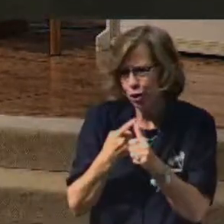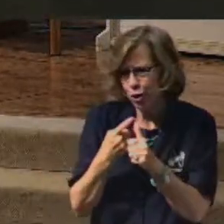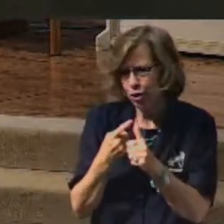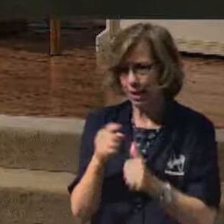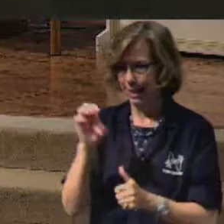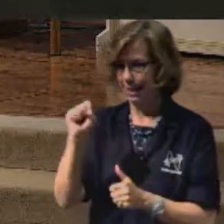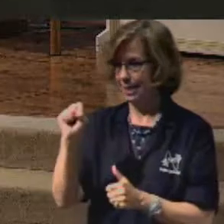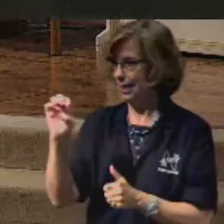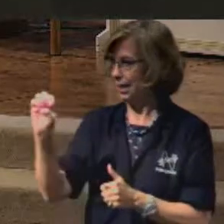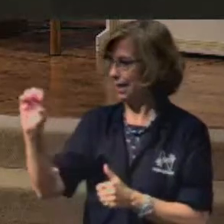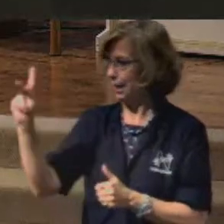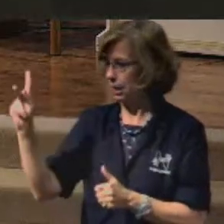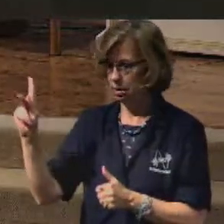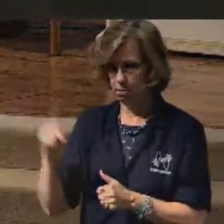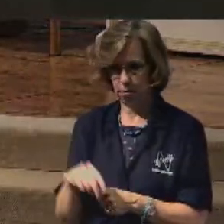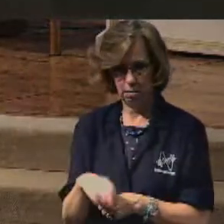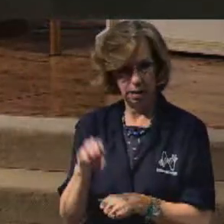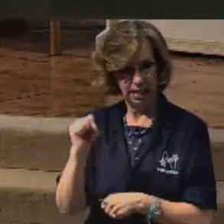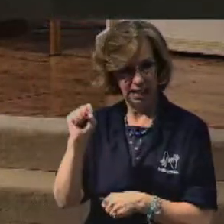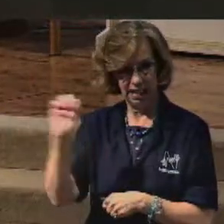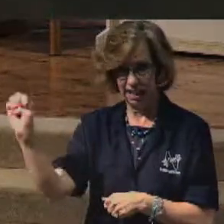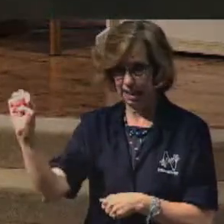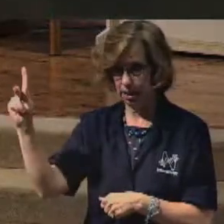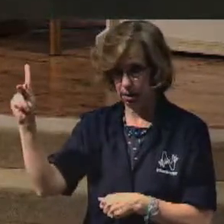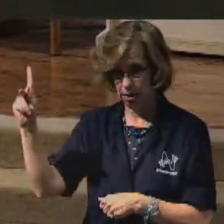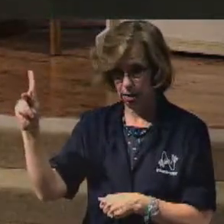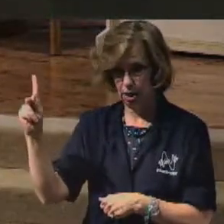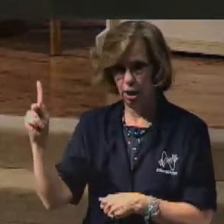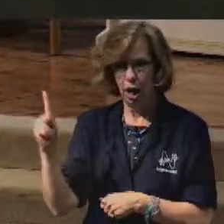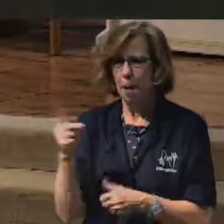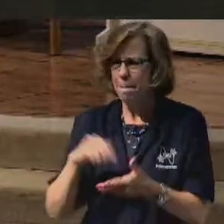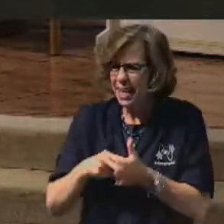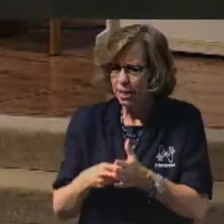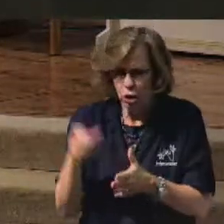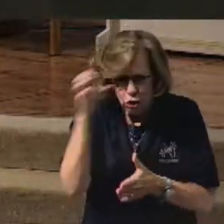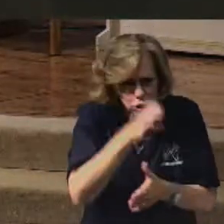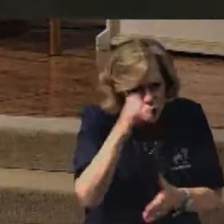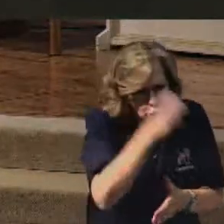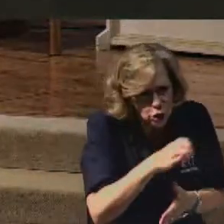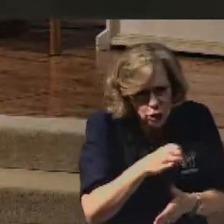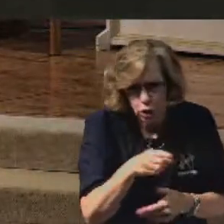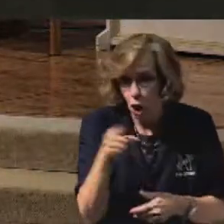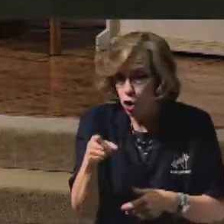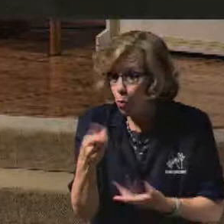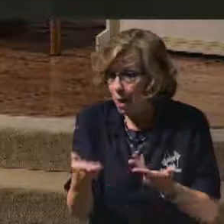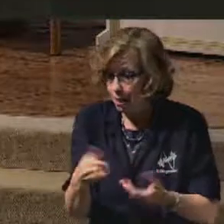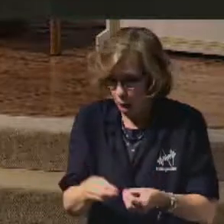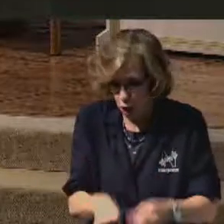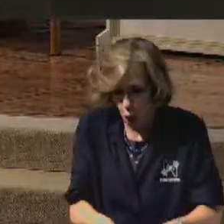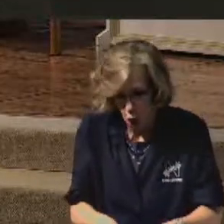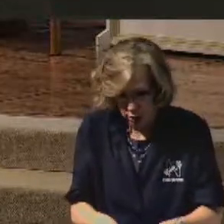seek. Seek to search. To seek for. Have you ever sought for something that you lost?